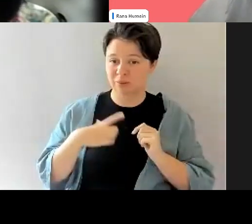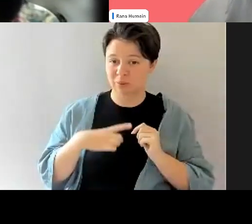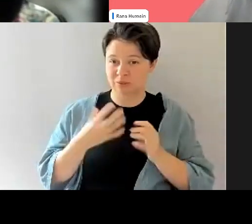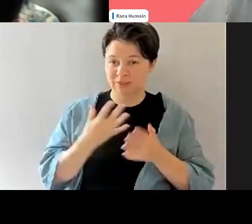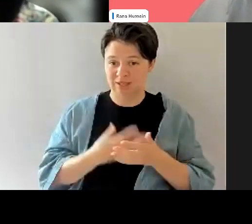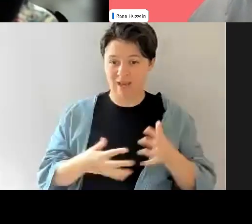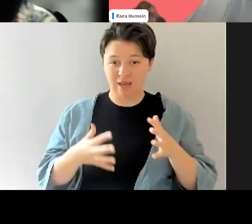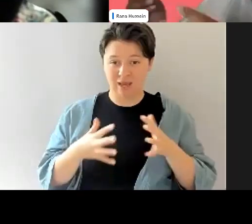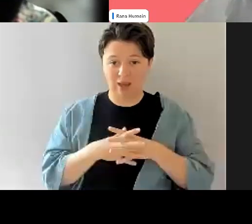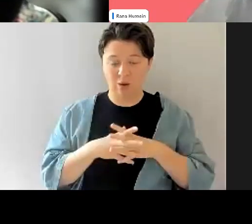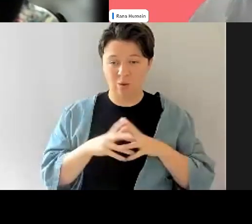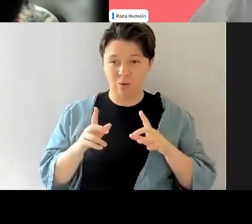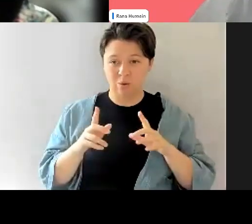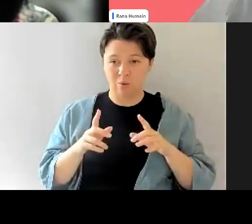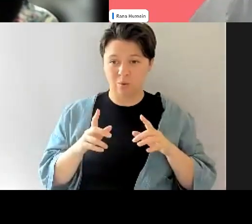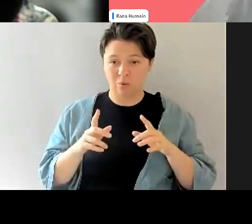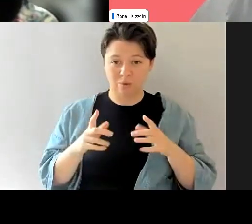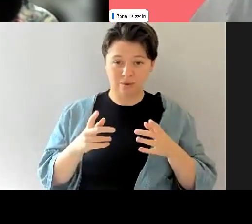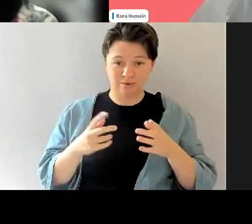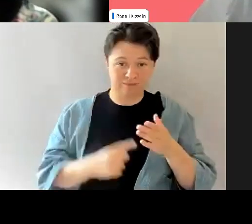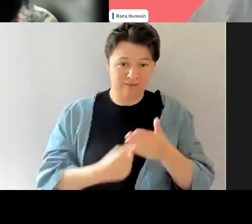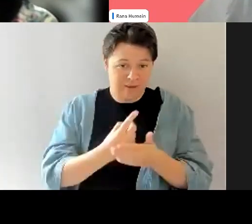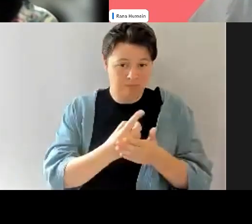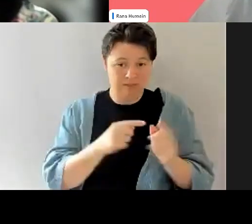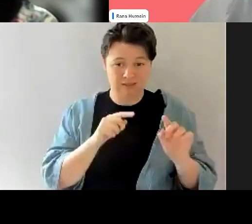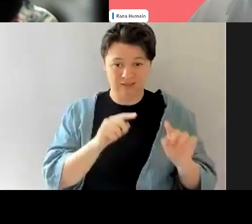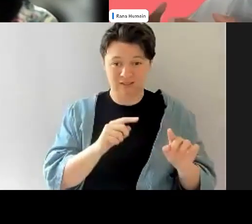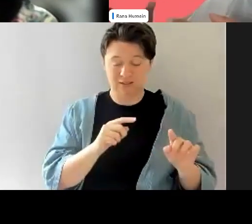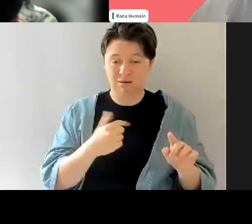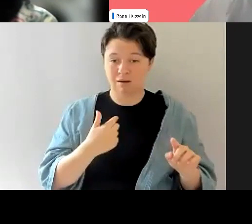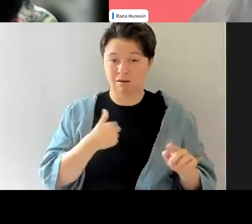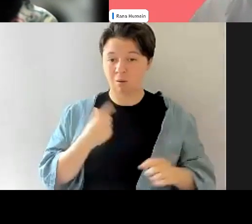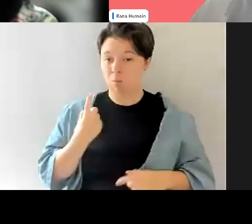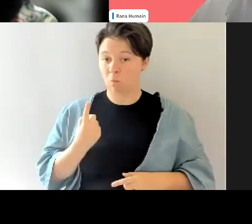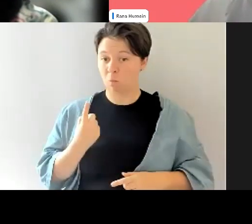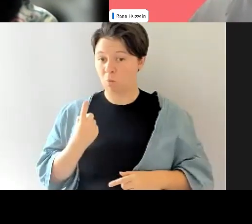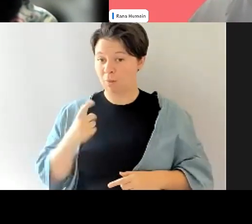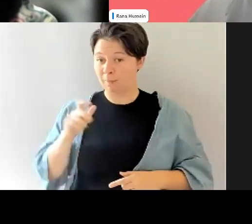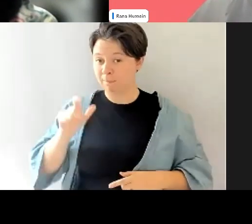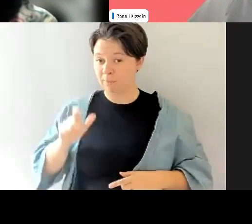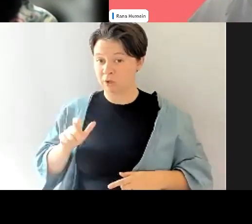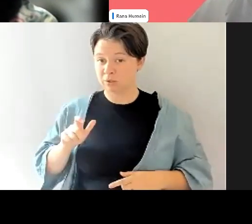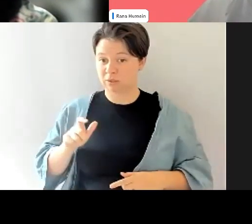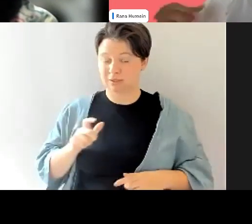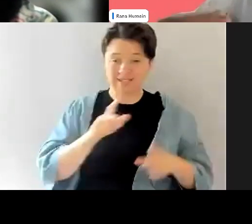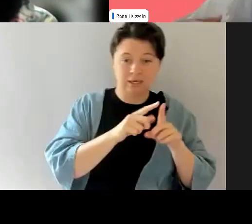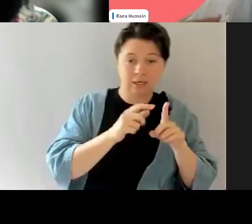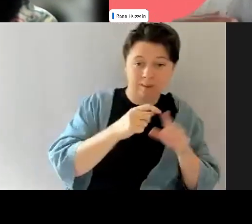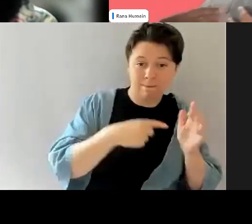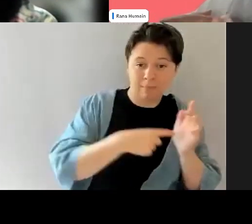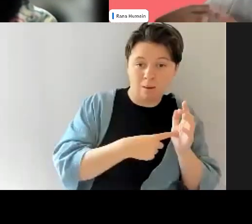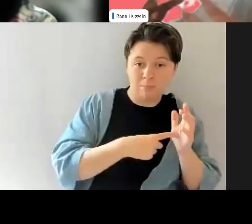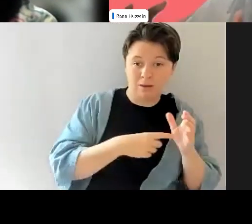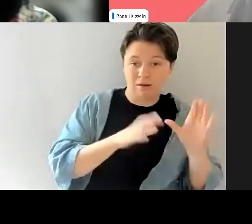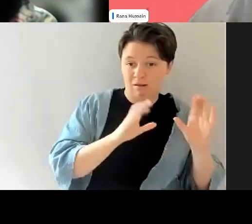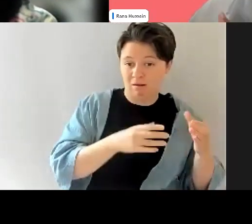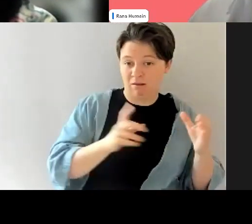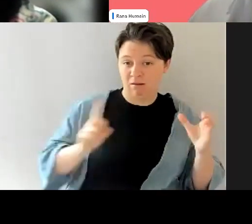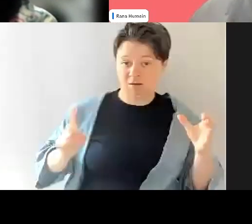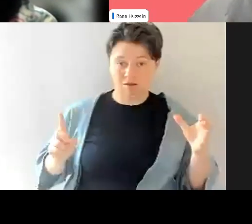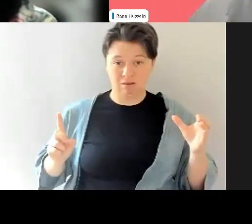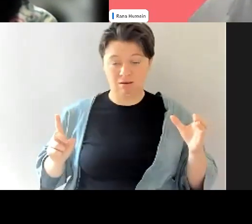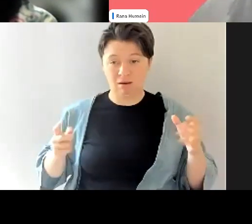things is you're often one person, you know, with the whole department or, you know, like I've often been the one